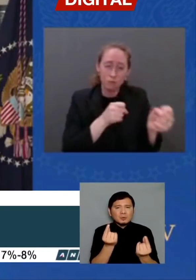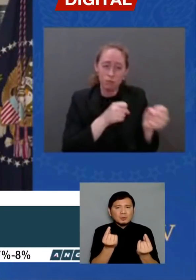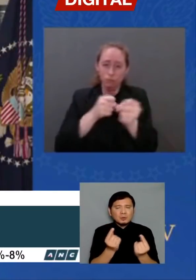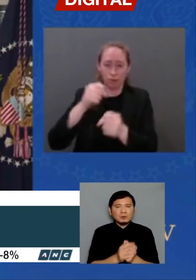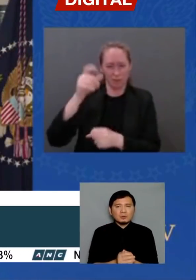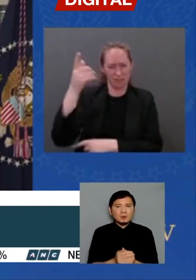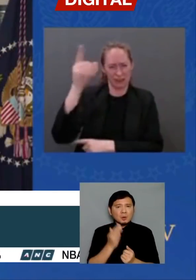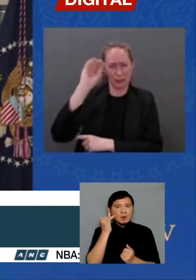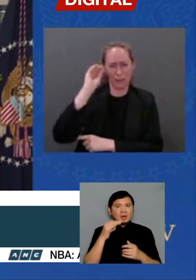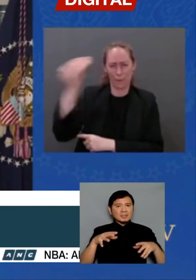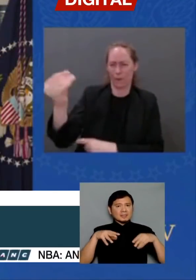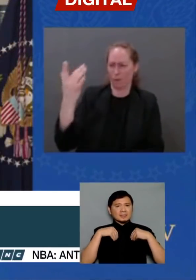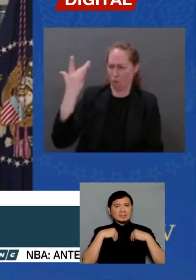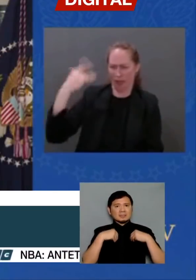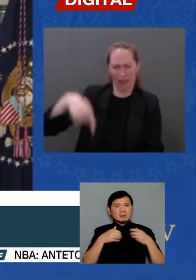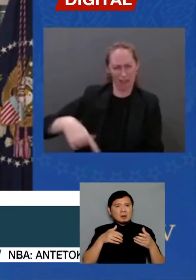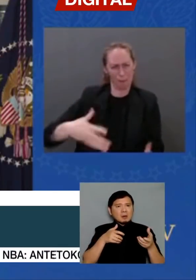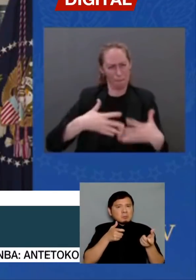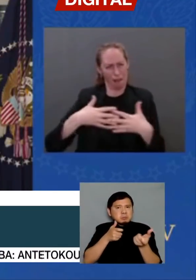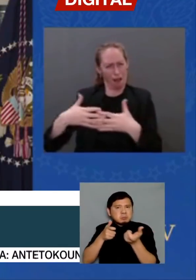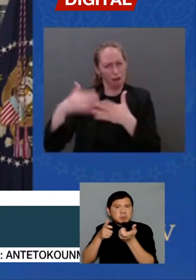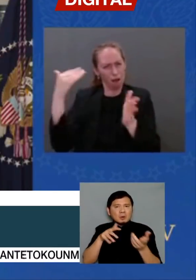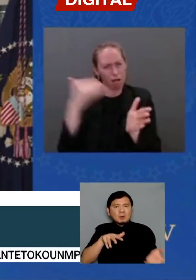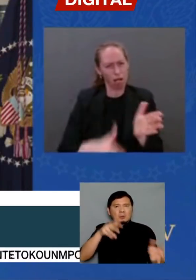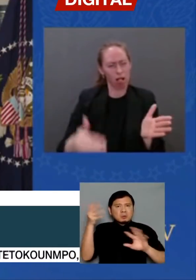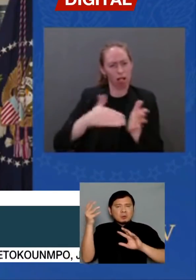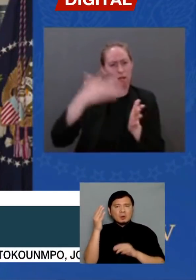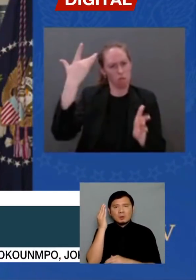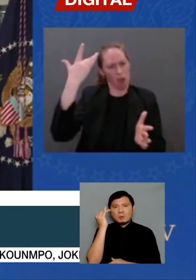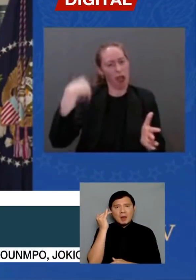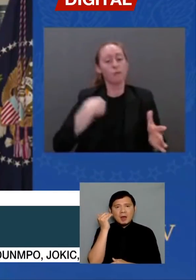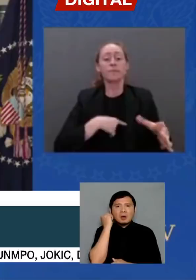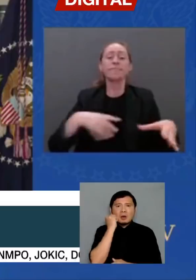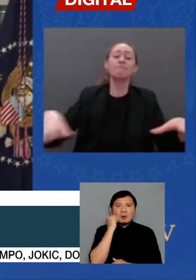carnage? Why do we keep letting this happen?